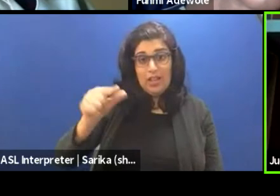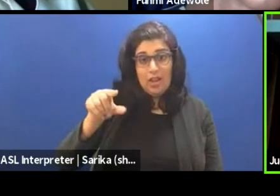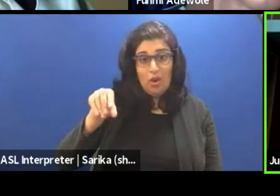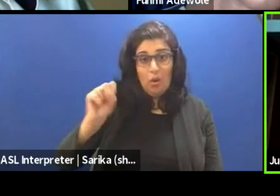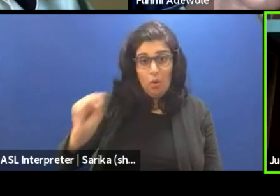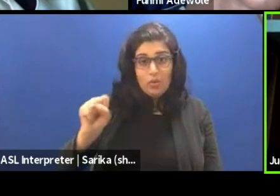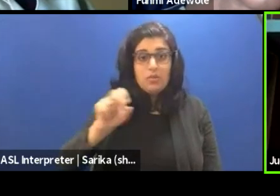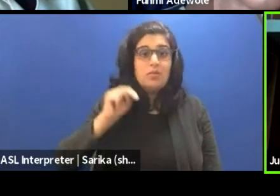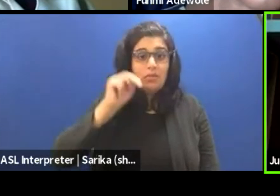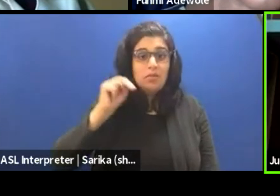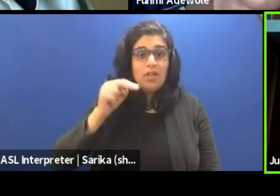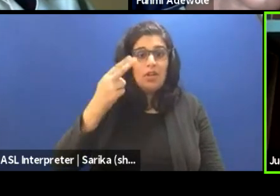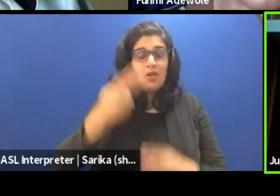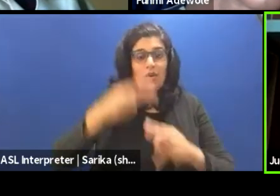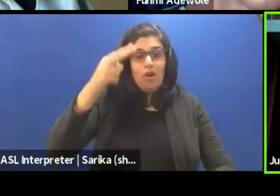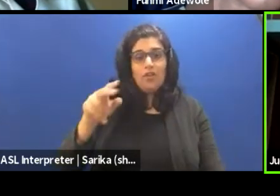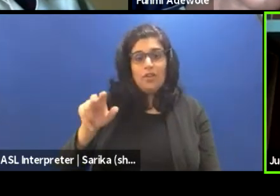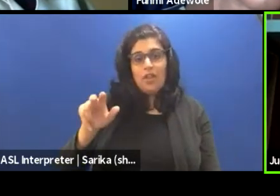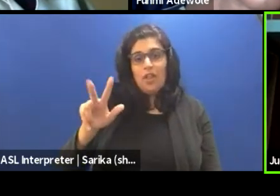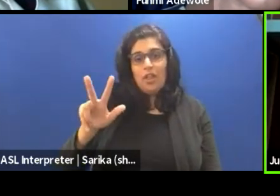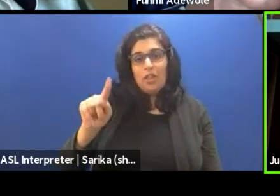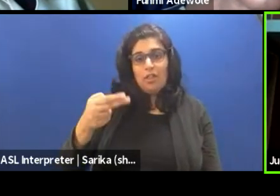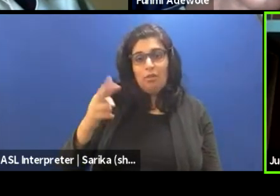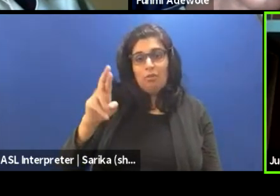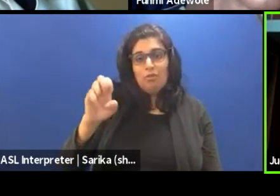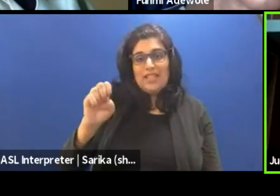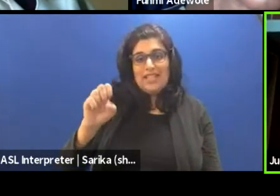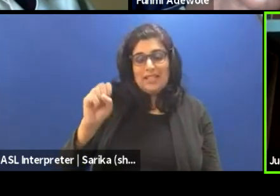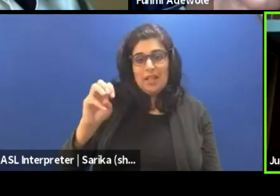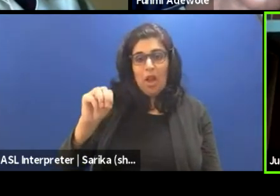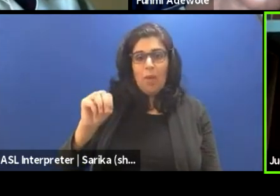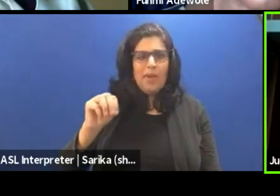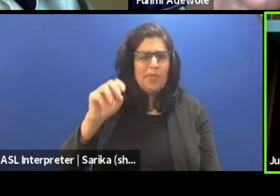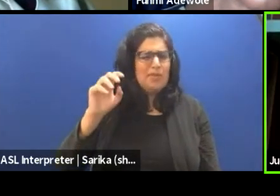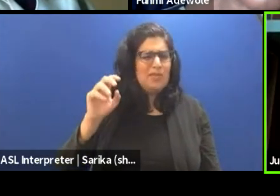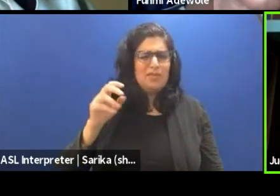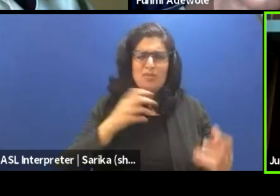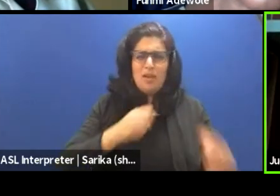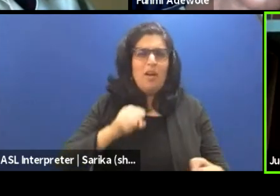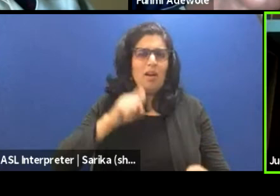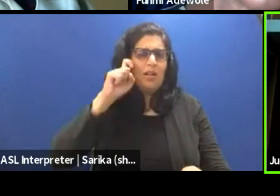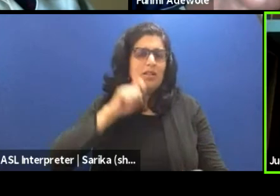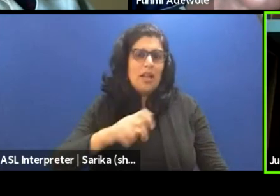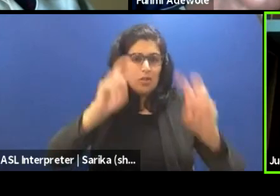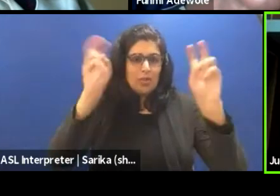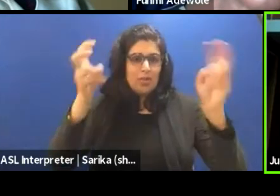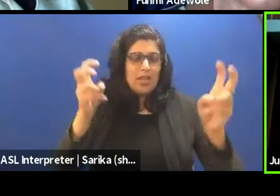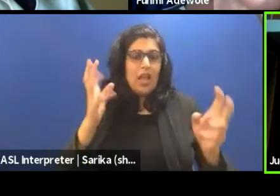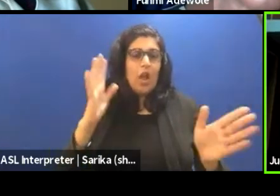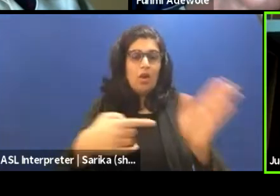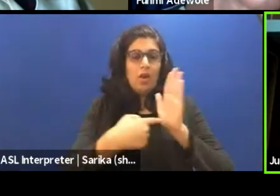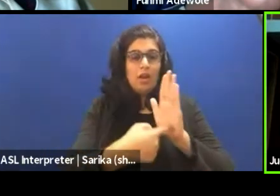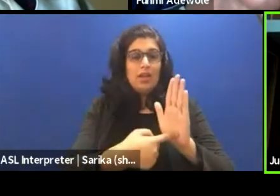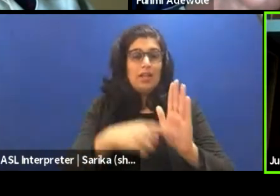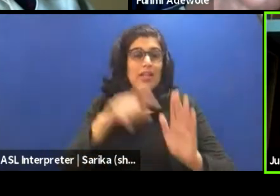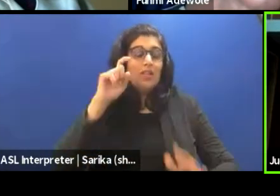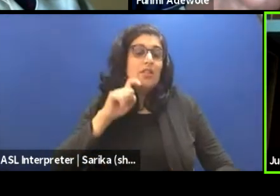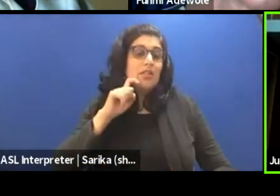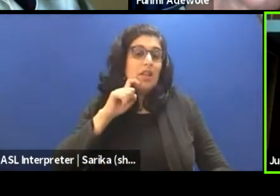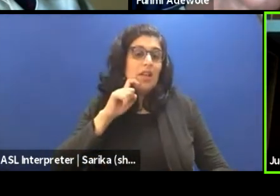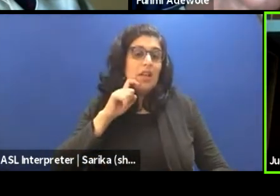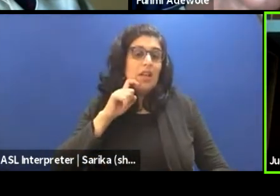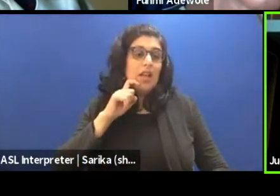And it was a very sexually-themed play. And I was going to show sexuality without